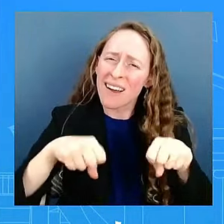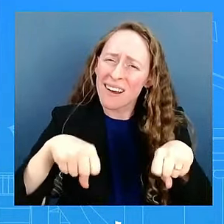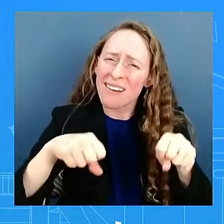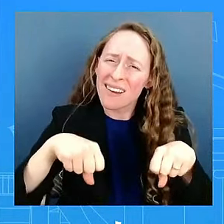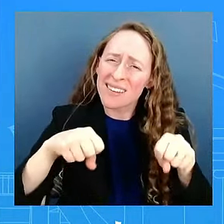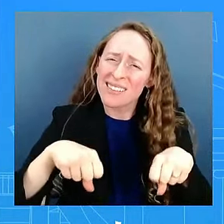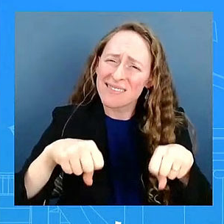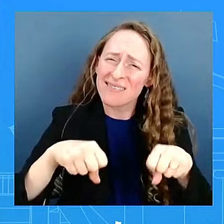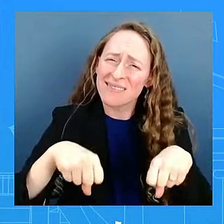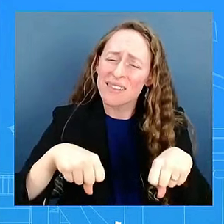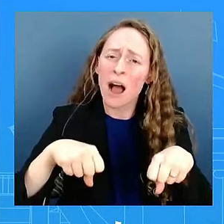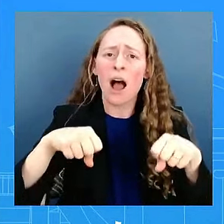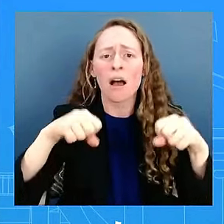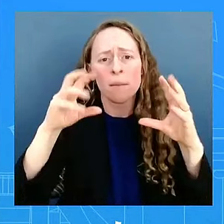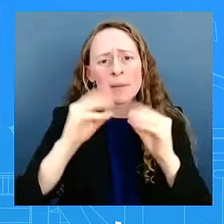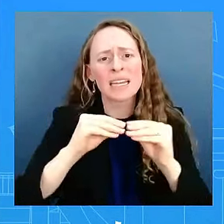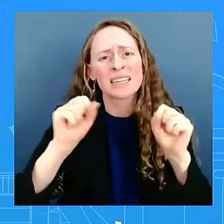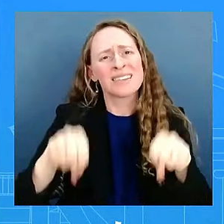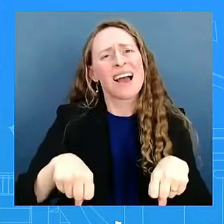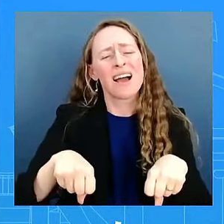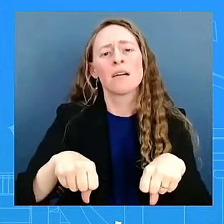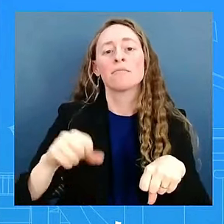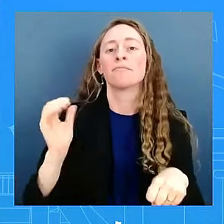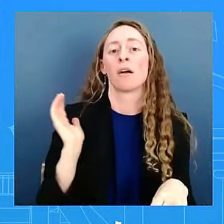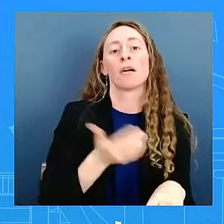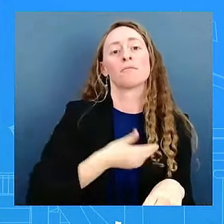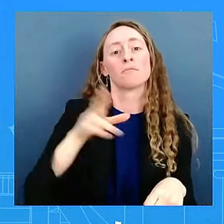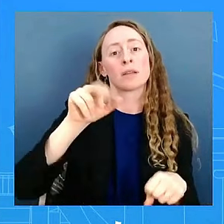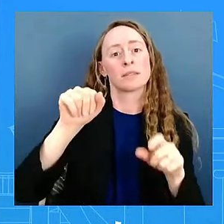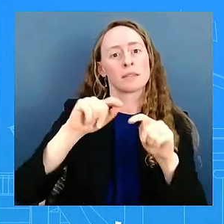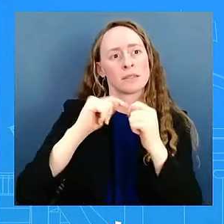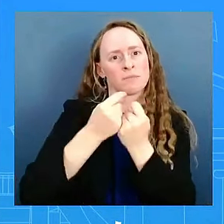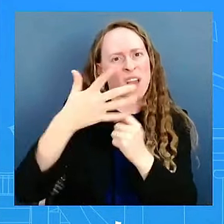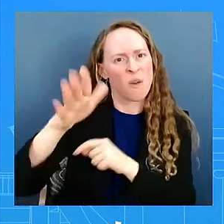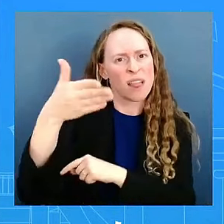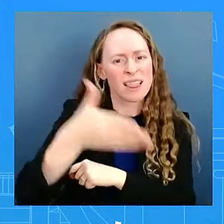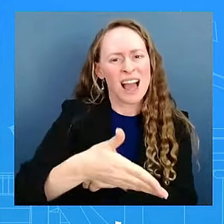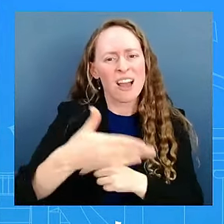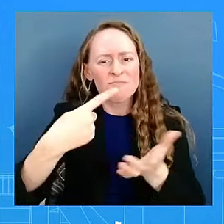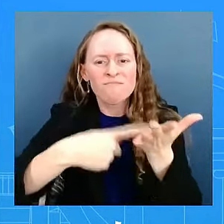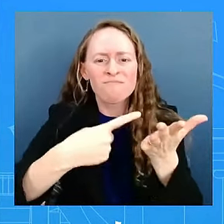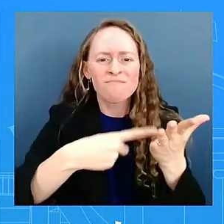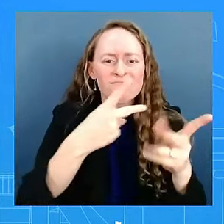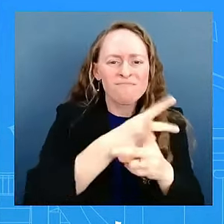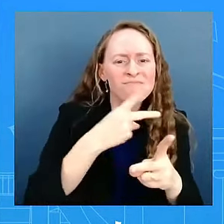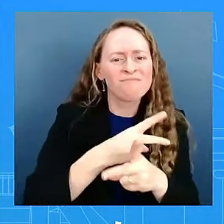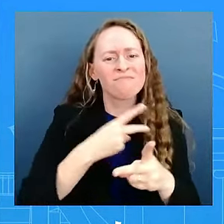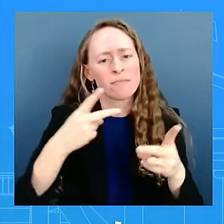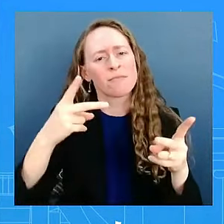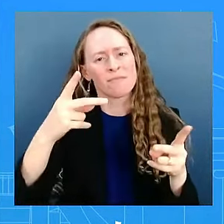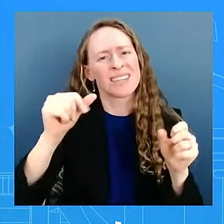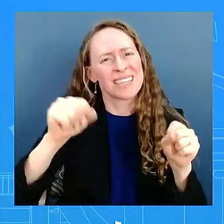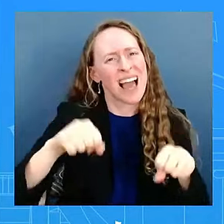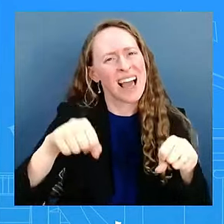there right now if we didn't believe that it was possible to try to gather together and push this forward. Thank